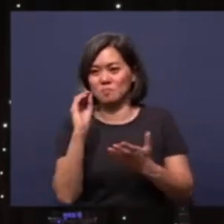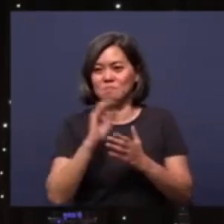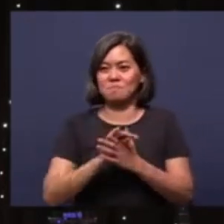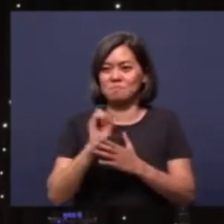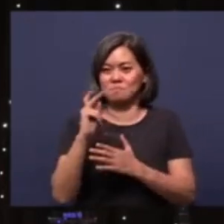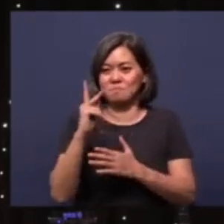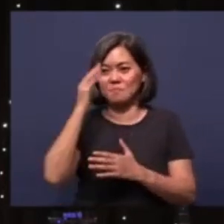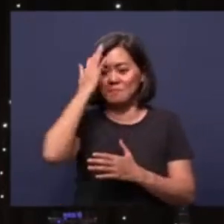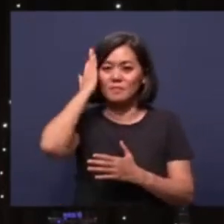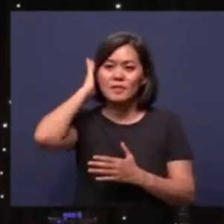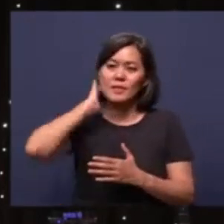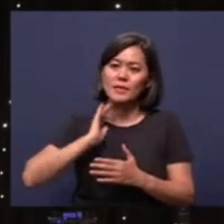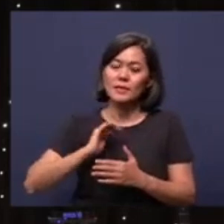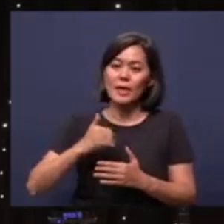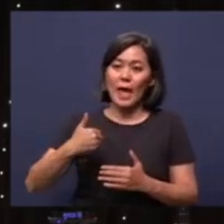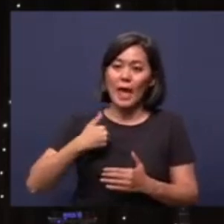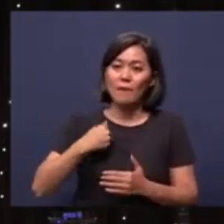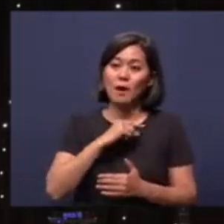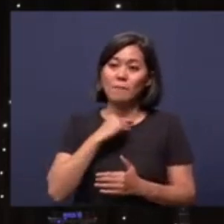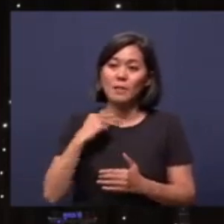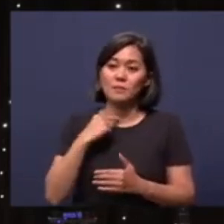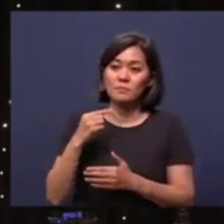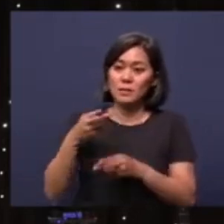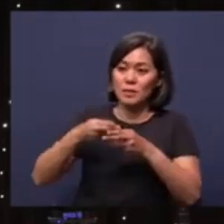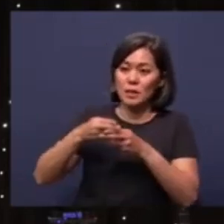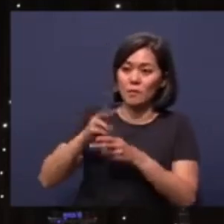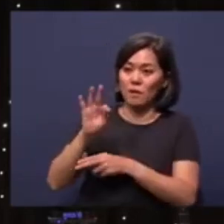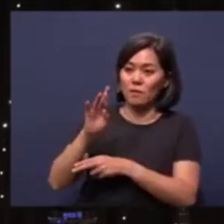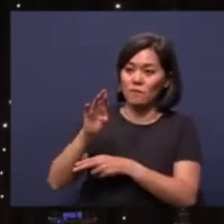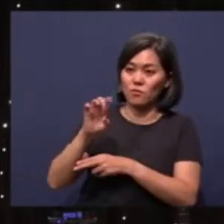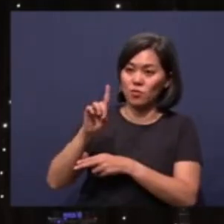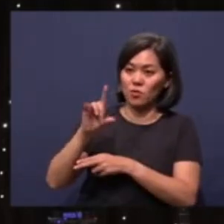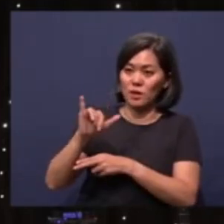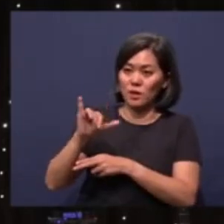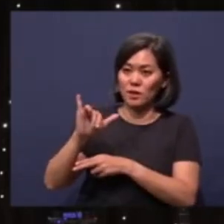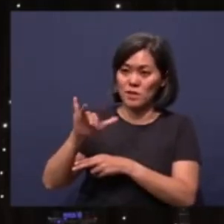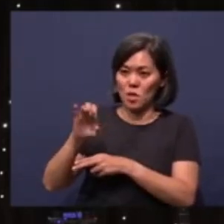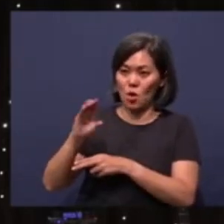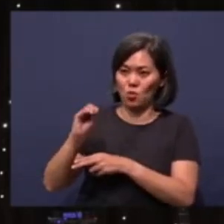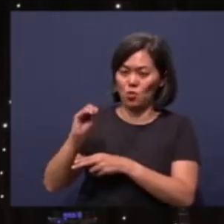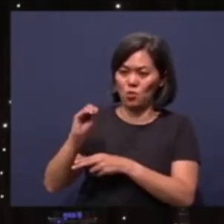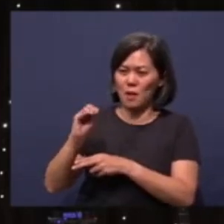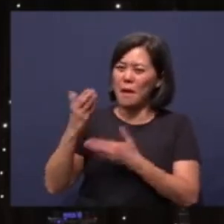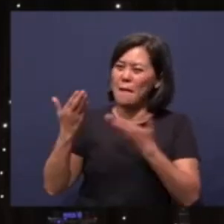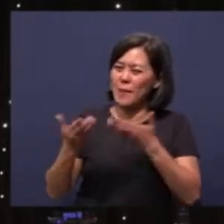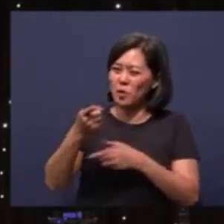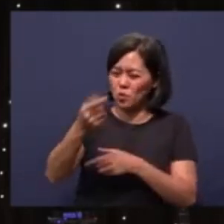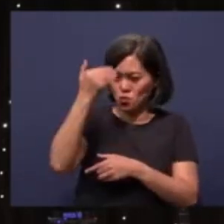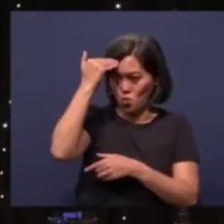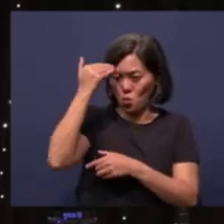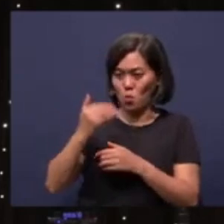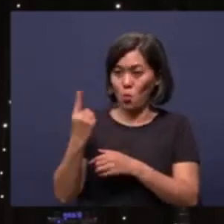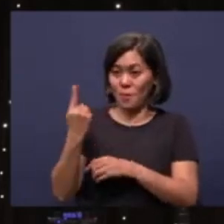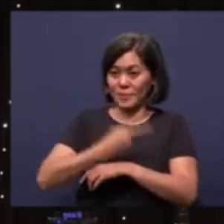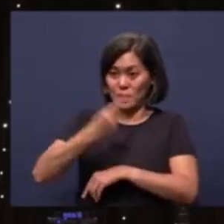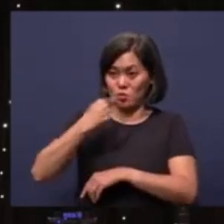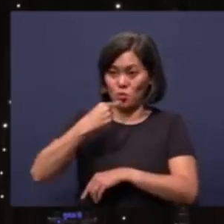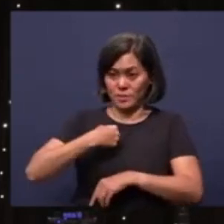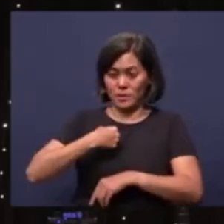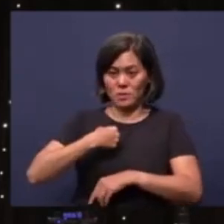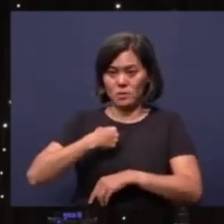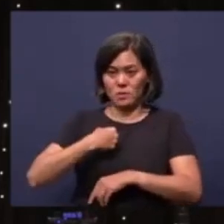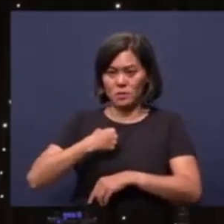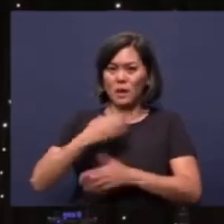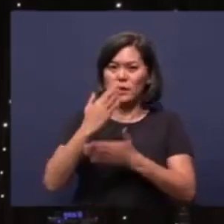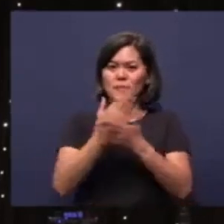There was a pastor called Fredio. I don't know if many – some of you may know Pastor Fredio. One day he told me there is